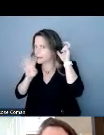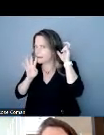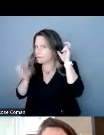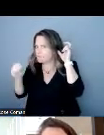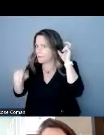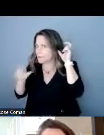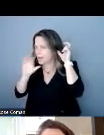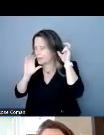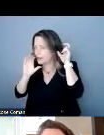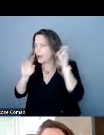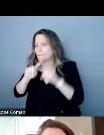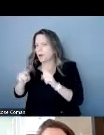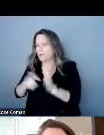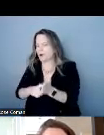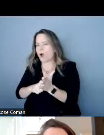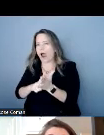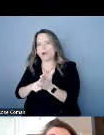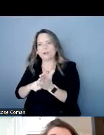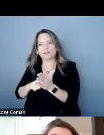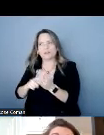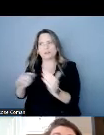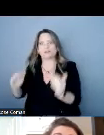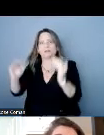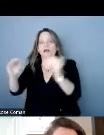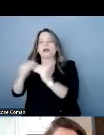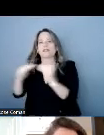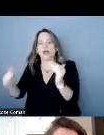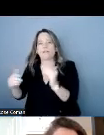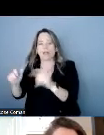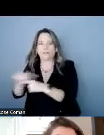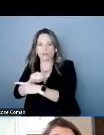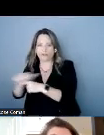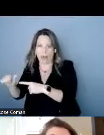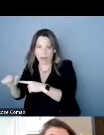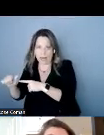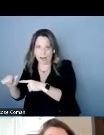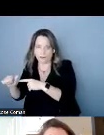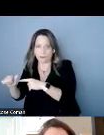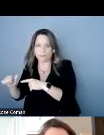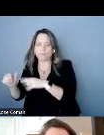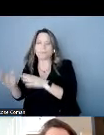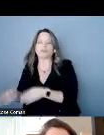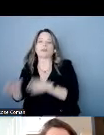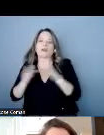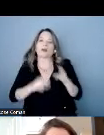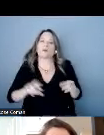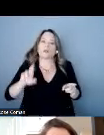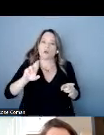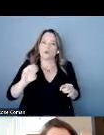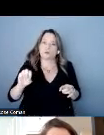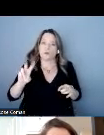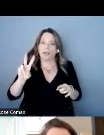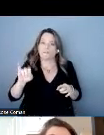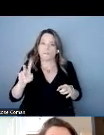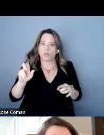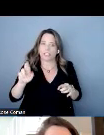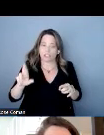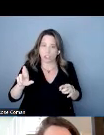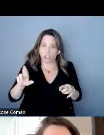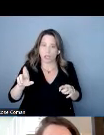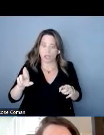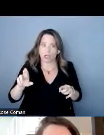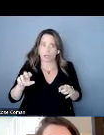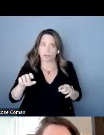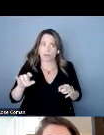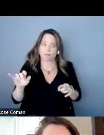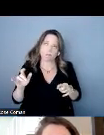training and and experience with revoicers this technology um as i had